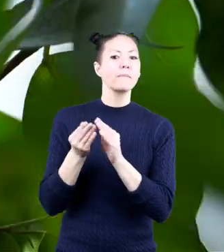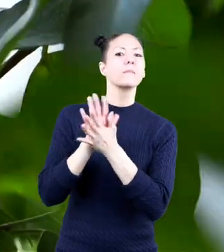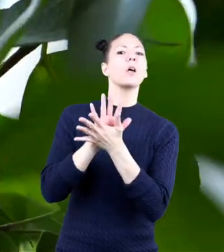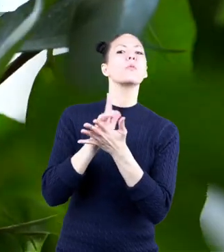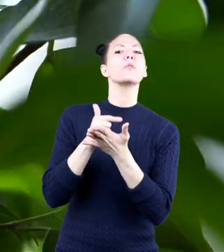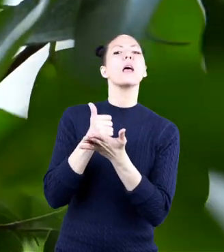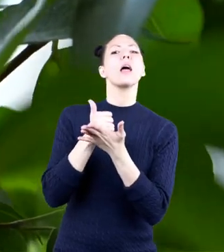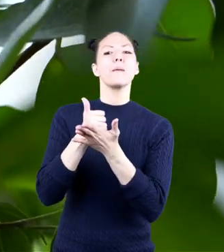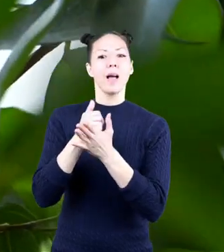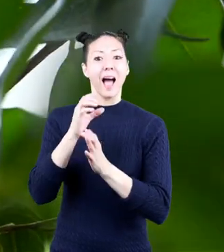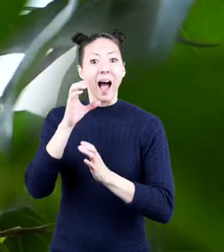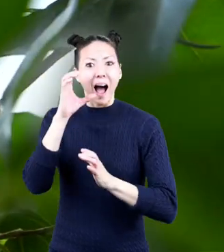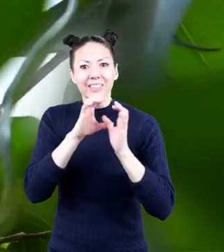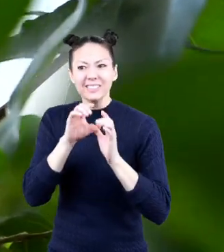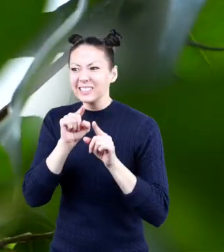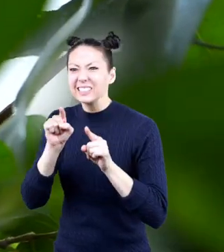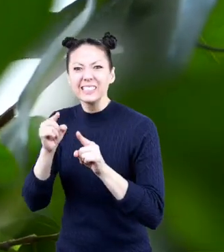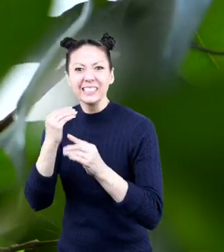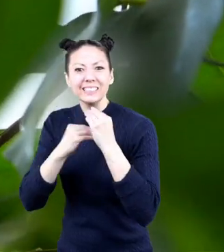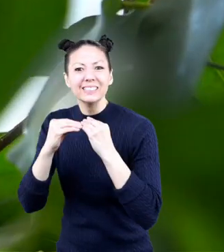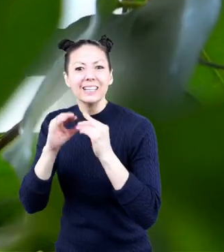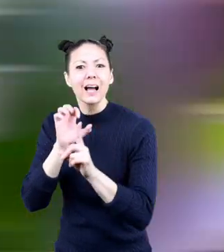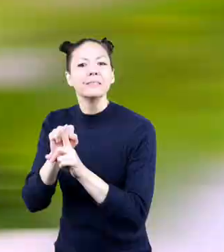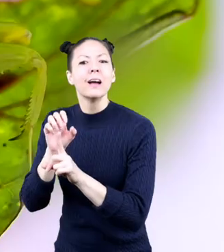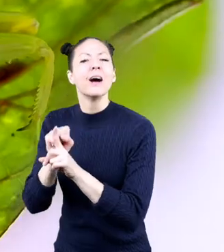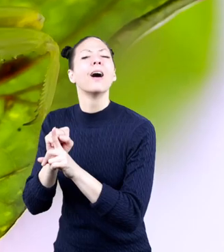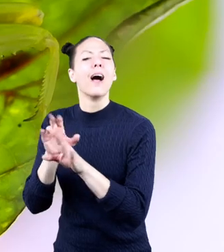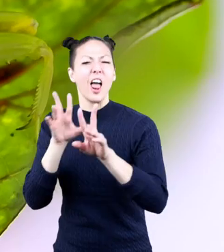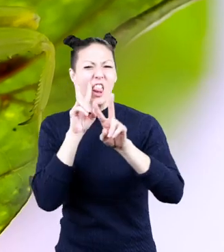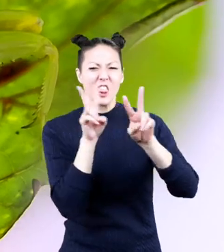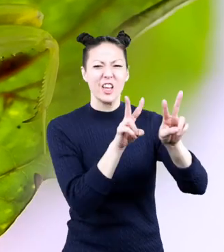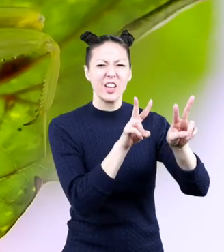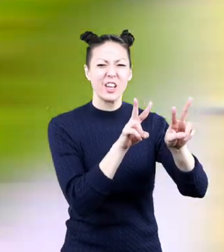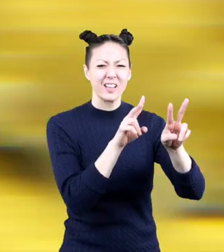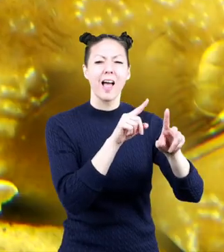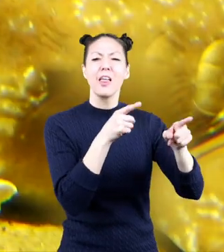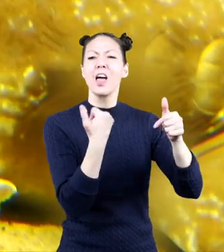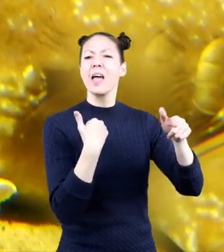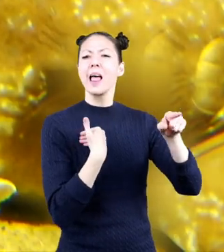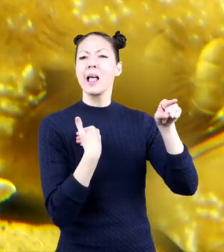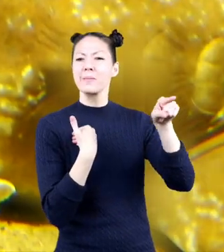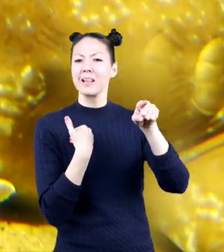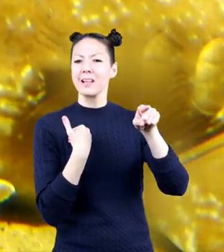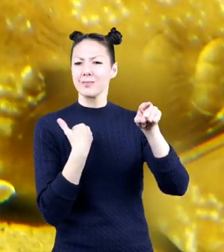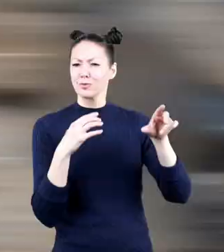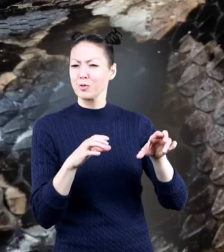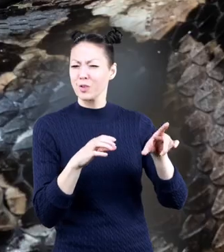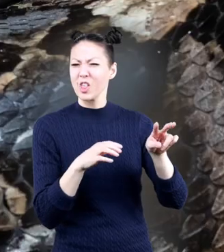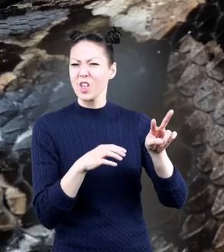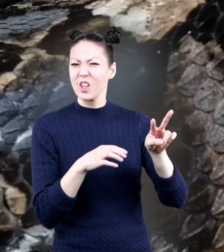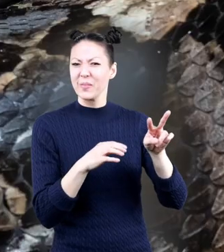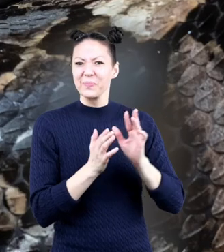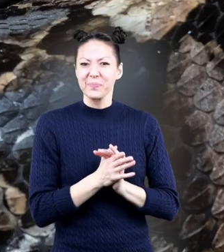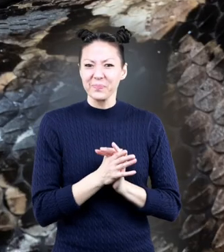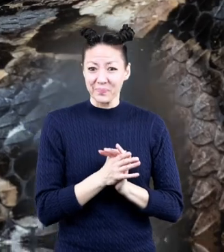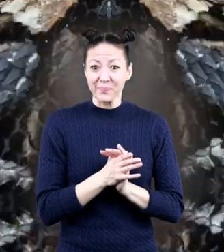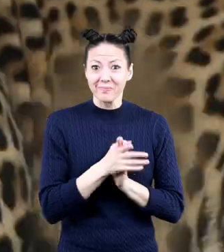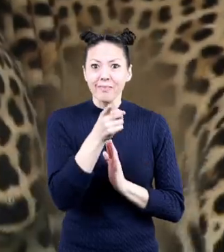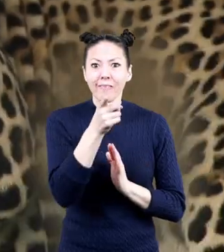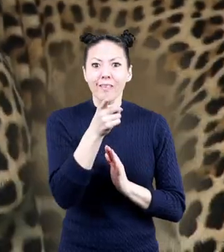camouflage to help them hunt for prey. Let's take a look at some animals that do just that.